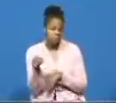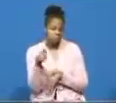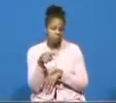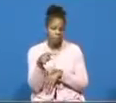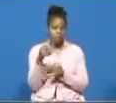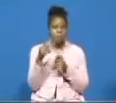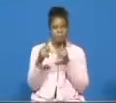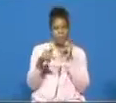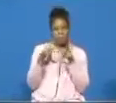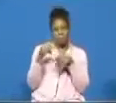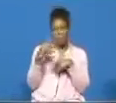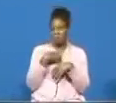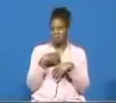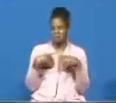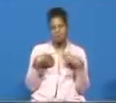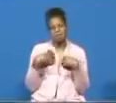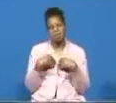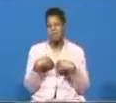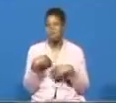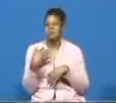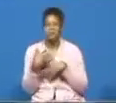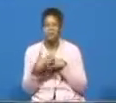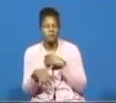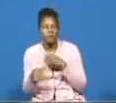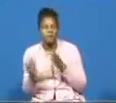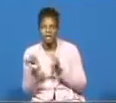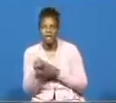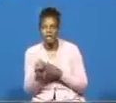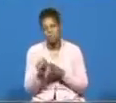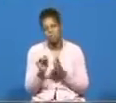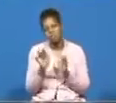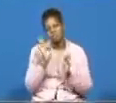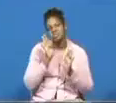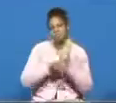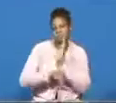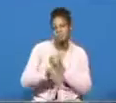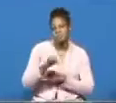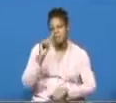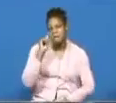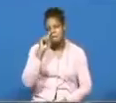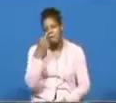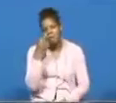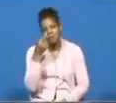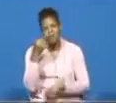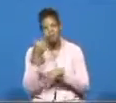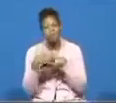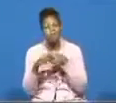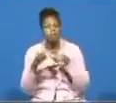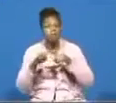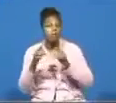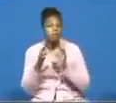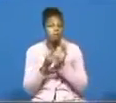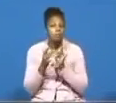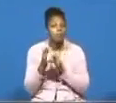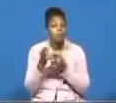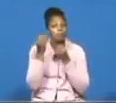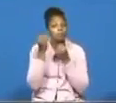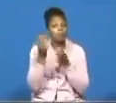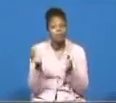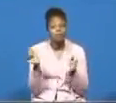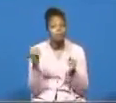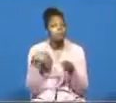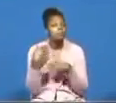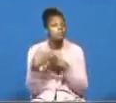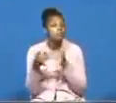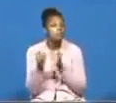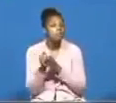the bread they talk about the fact that it was a light bread but the bible tells us next it says